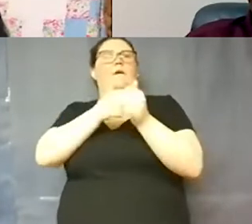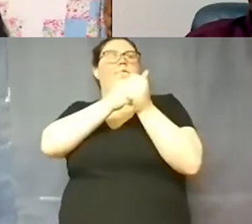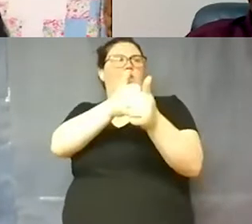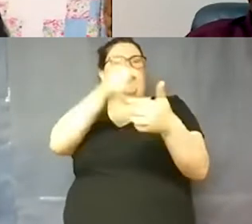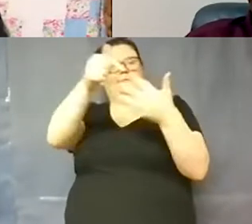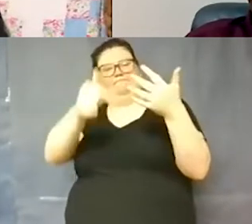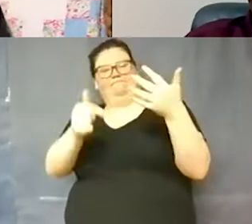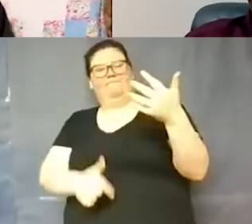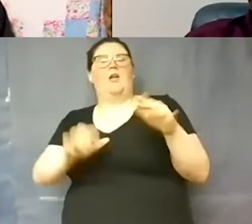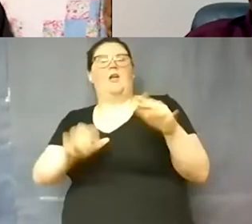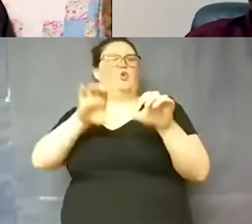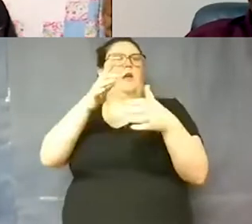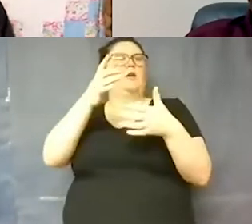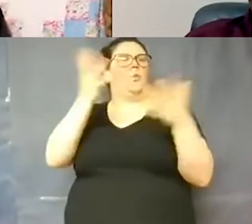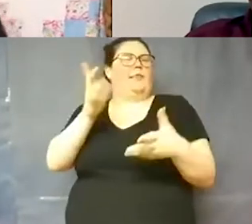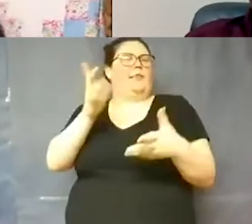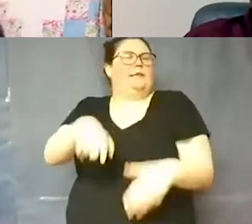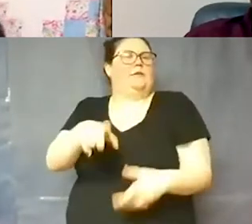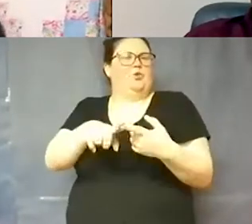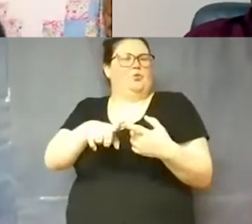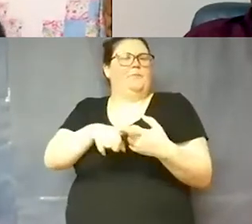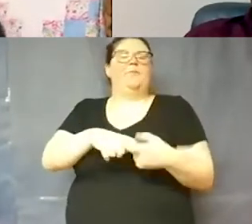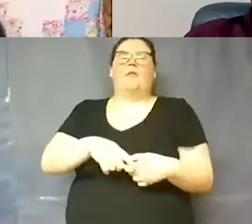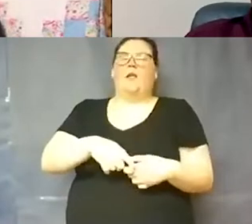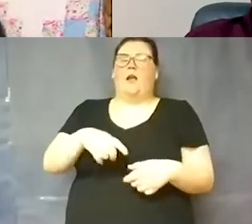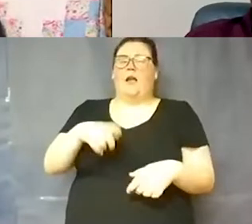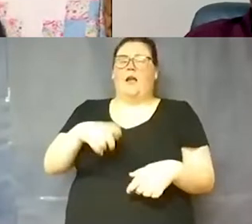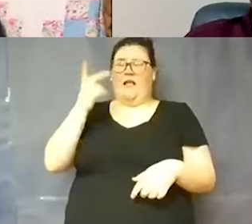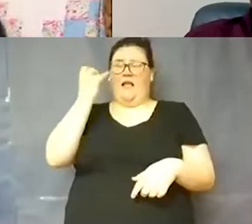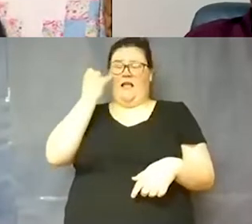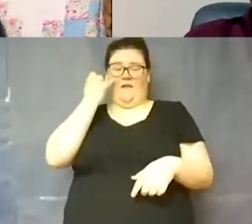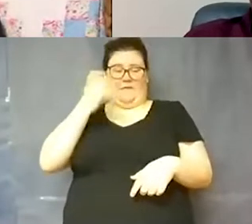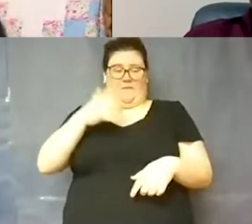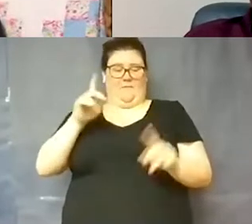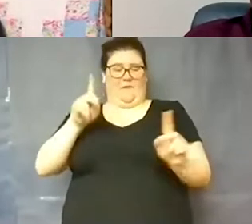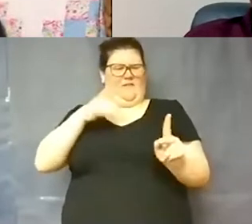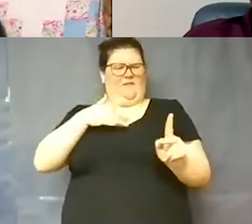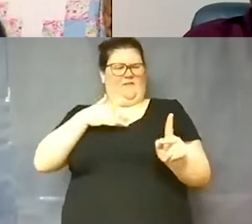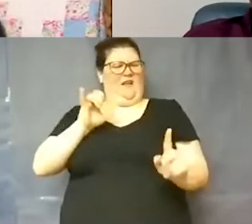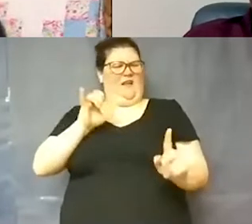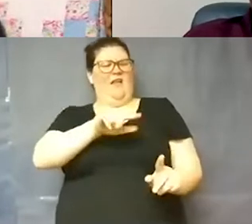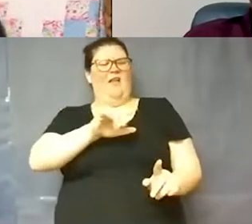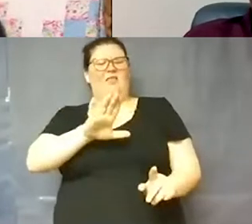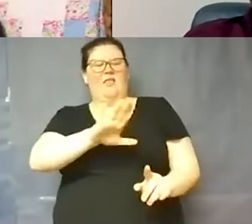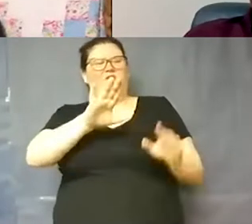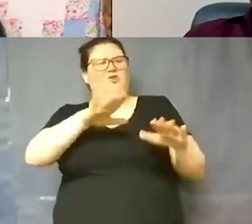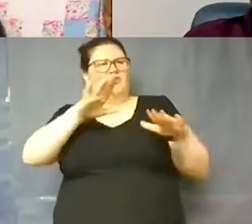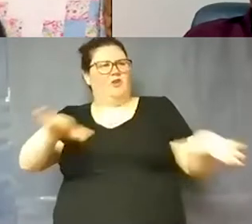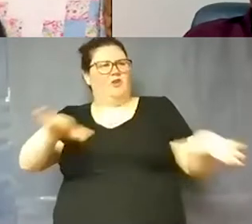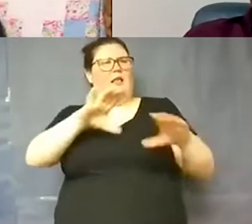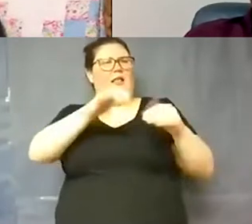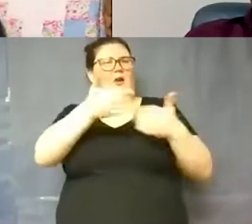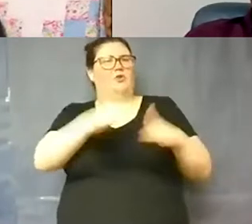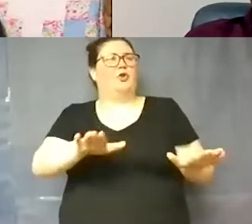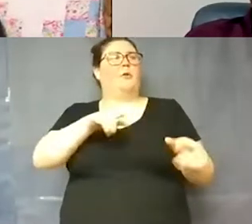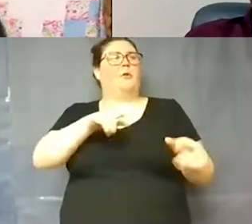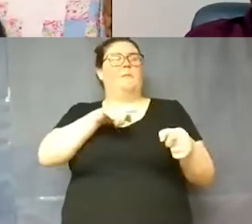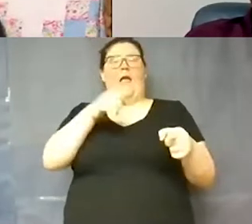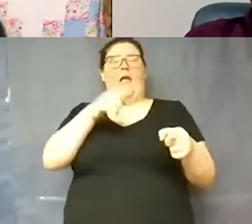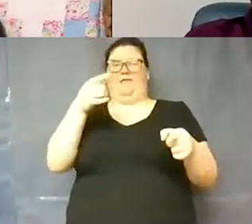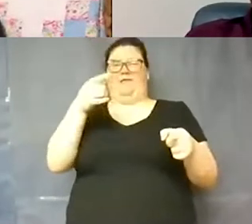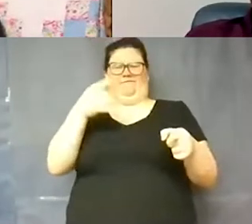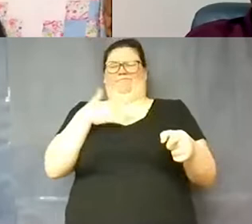maybe a good sort of public service announcement, if people feel like in their child's classroom, if they feel like something's not going well, please let us know. Absolutely.